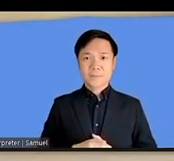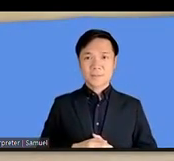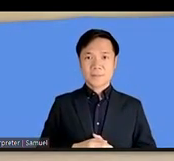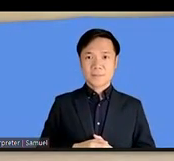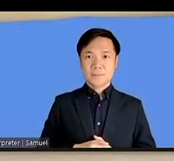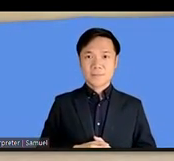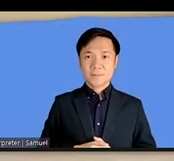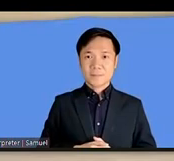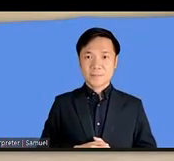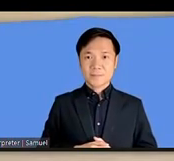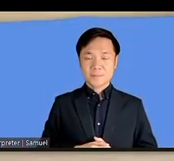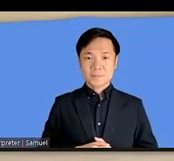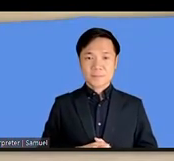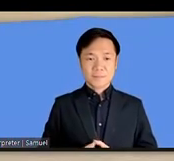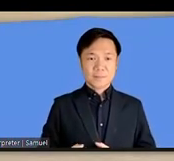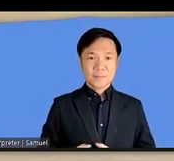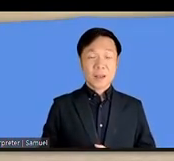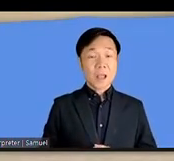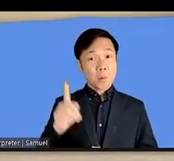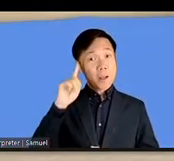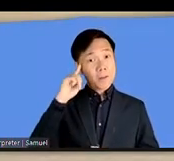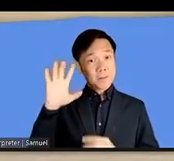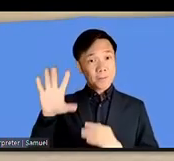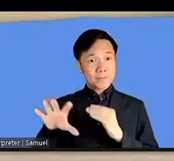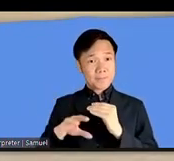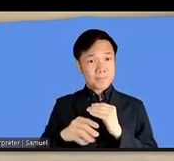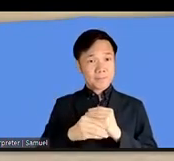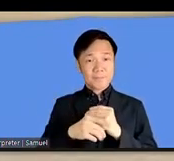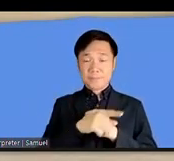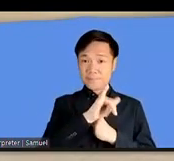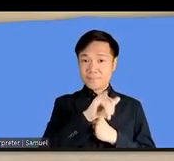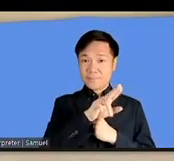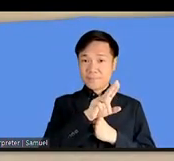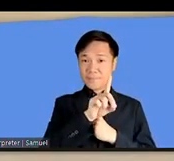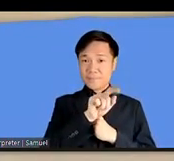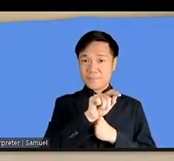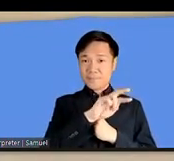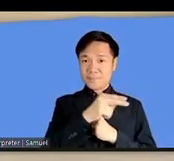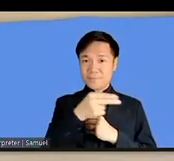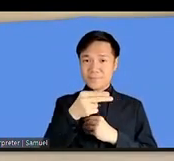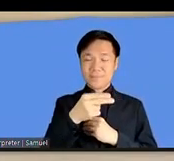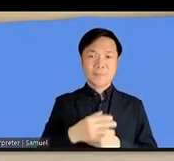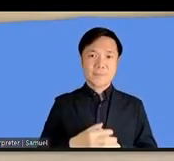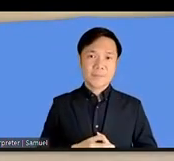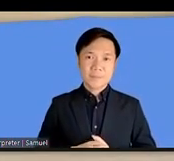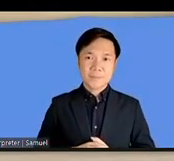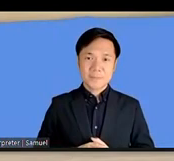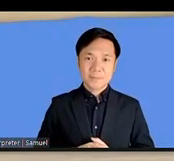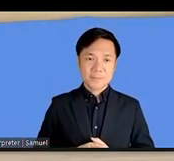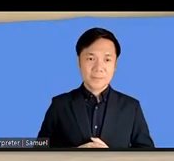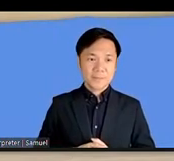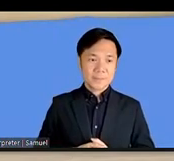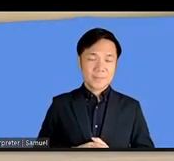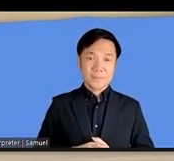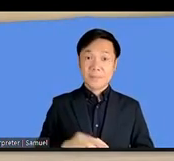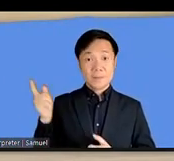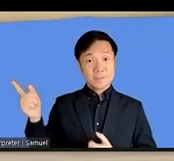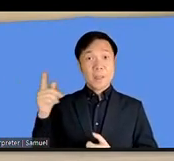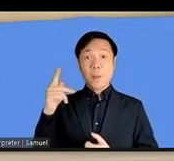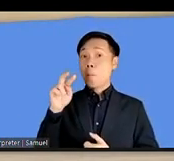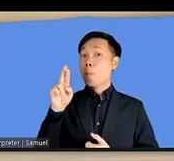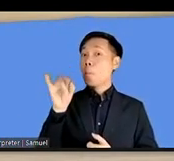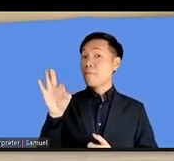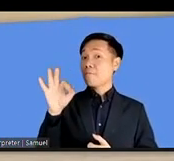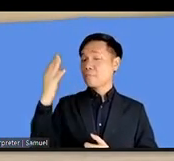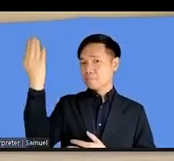add something and dear to our one minute um also as the professor said is